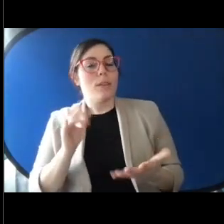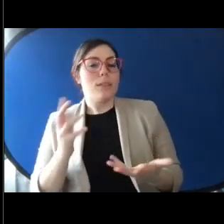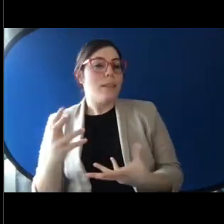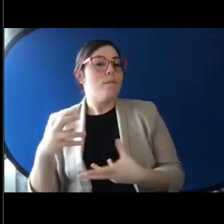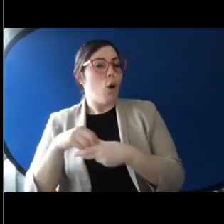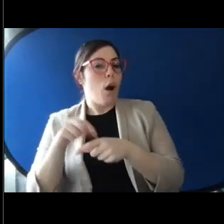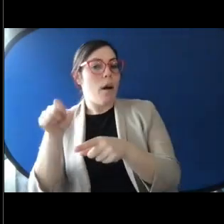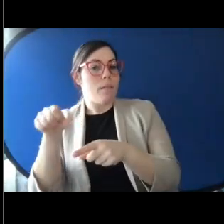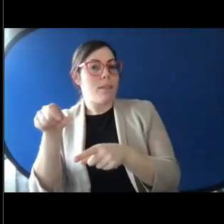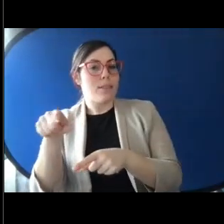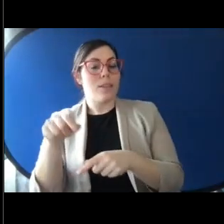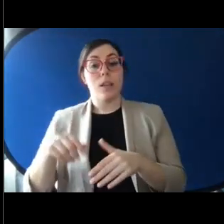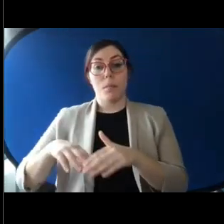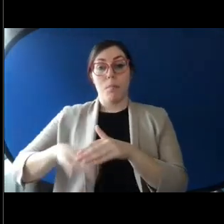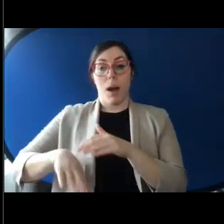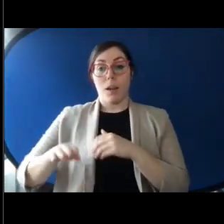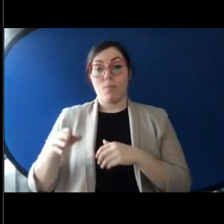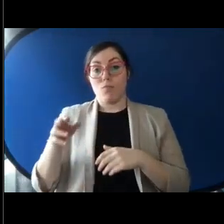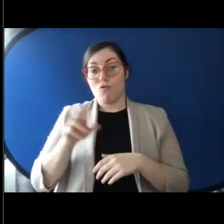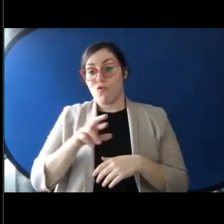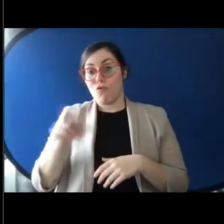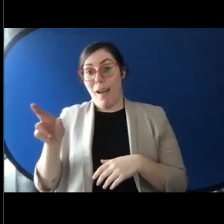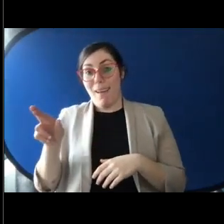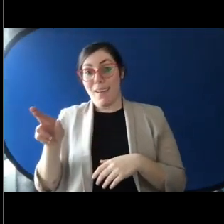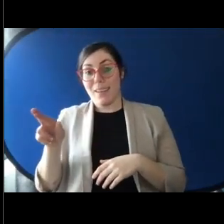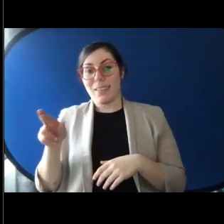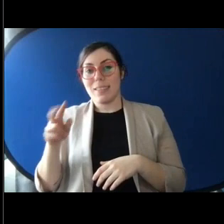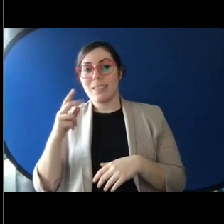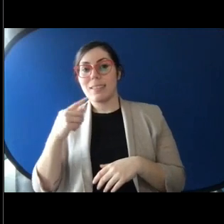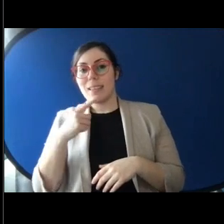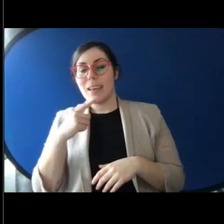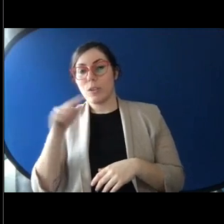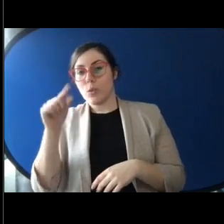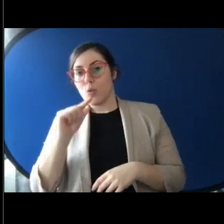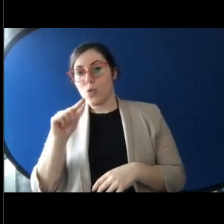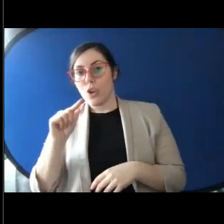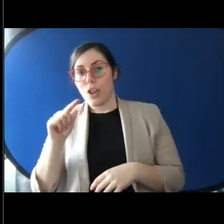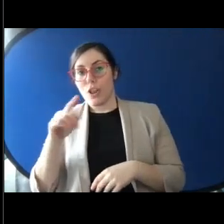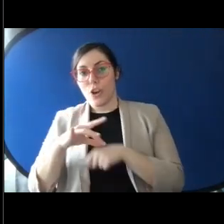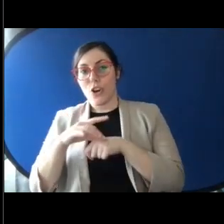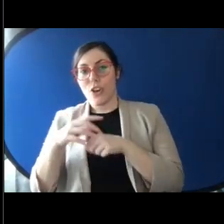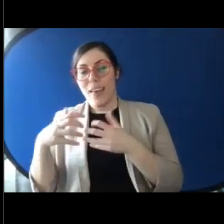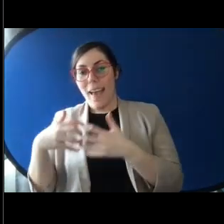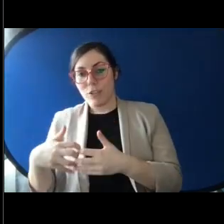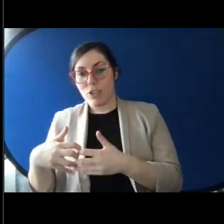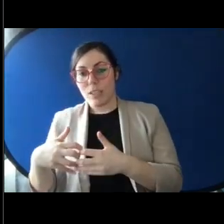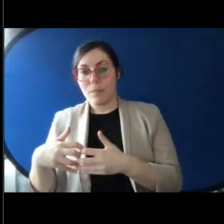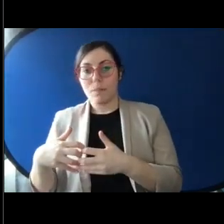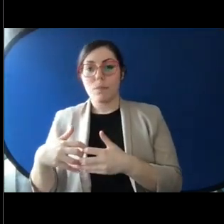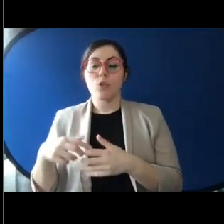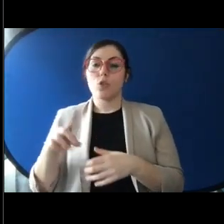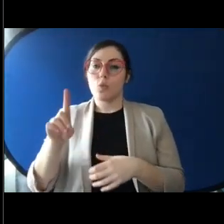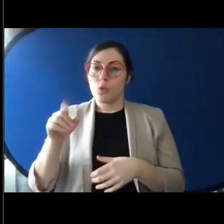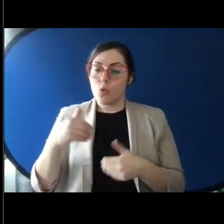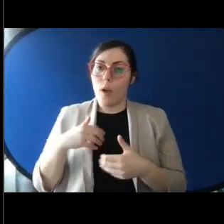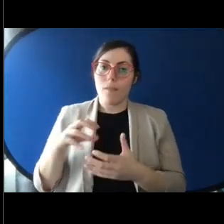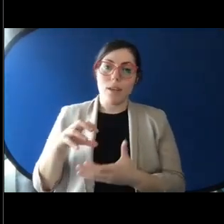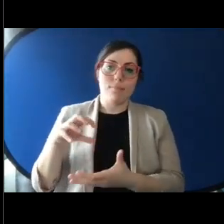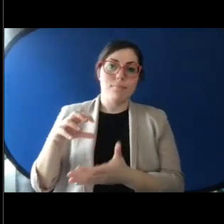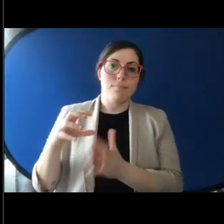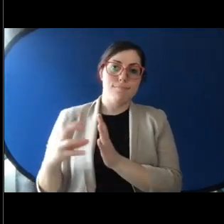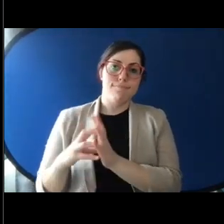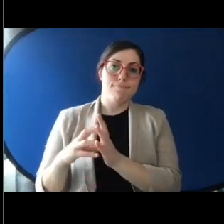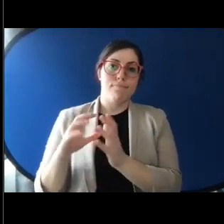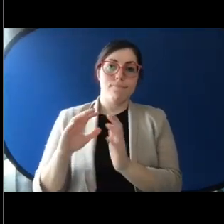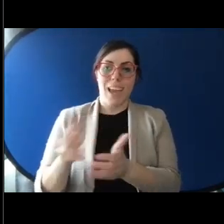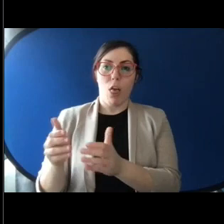the bottom right, it says Google Earth Engine, we actually have a stack catalog and we work with all these other companies trying to make the specification better.